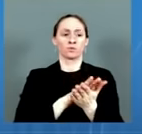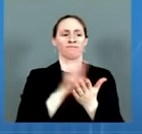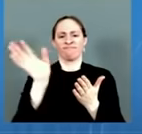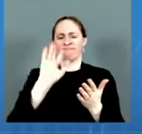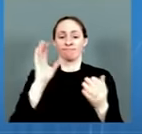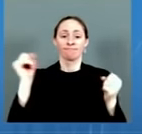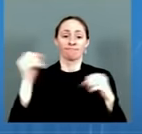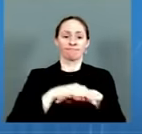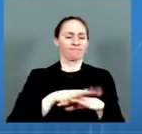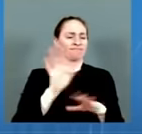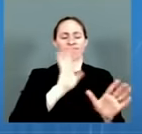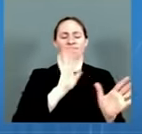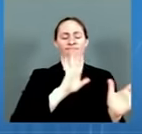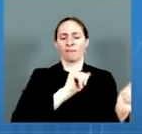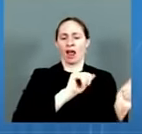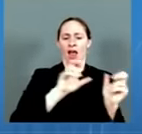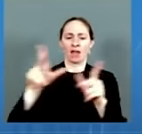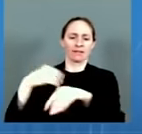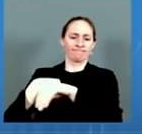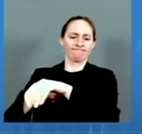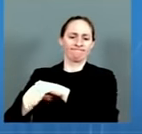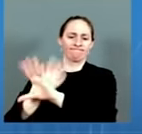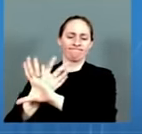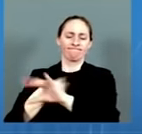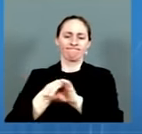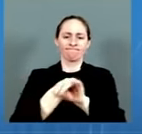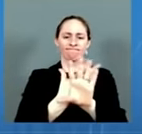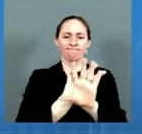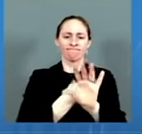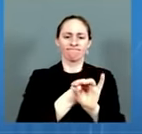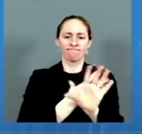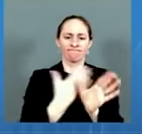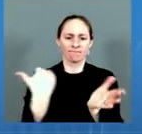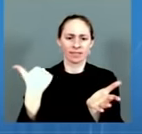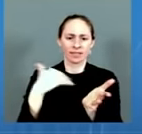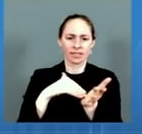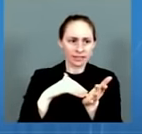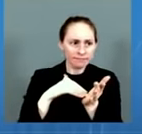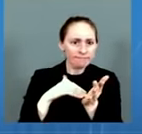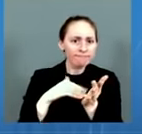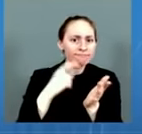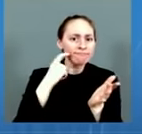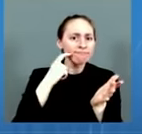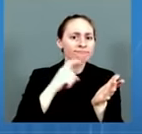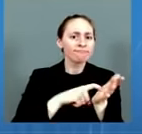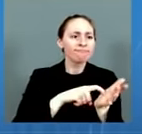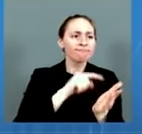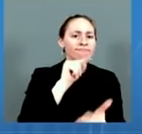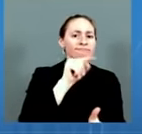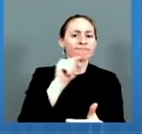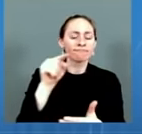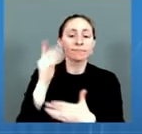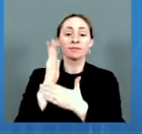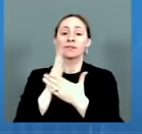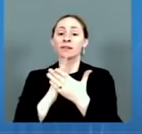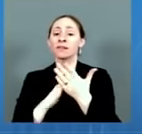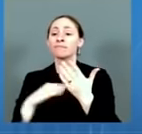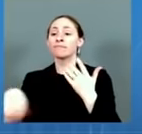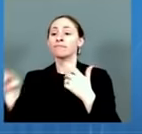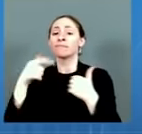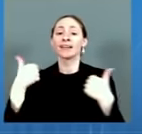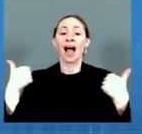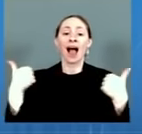mostly the delta surge that we're seeing across the Midwest and Northeast or is this believed to be that plus